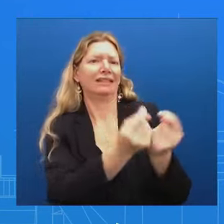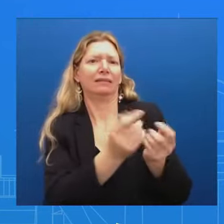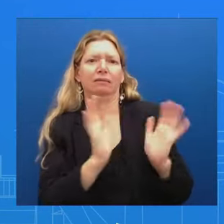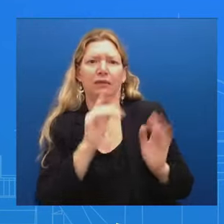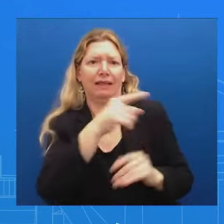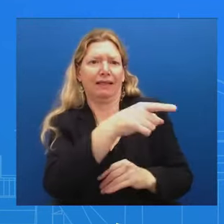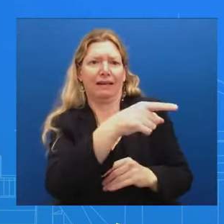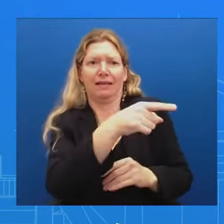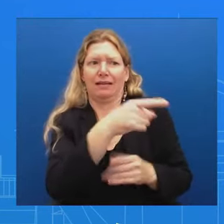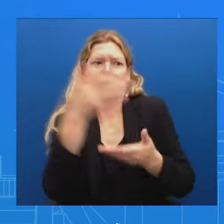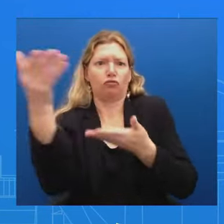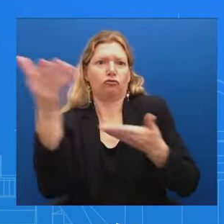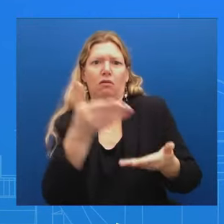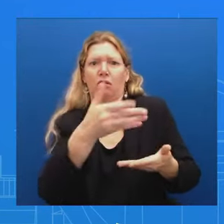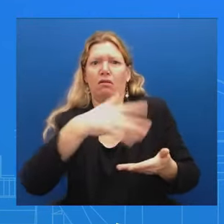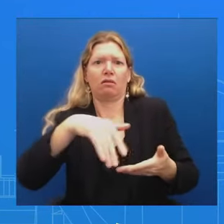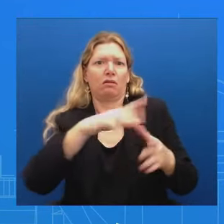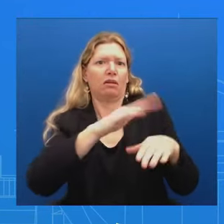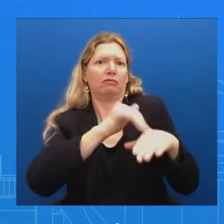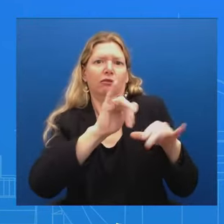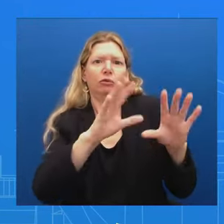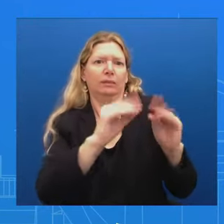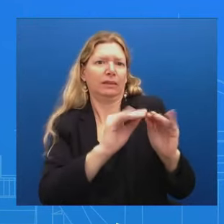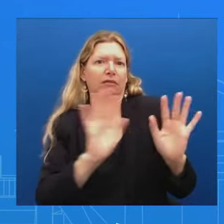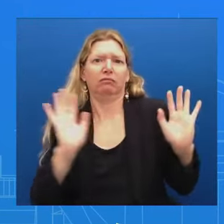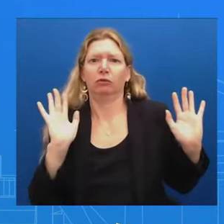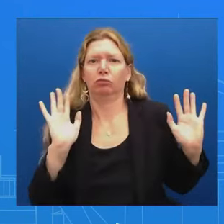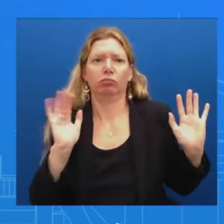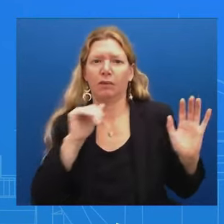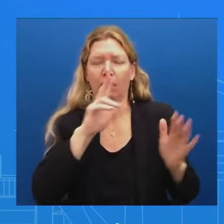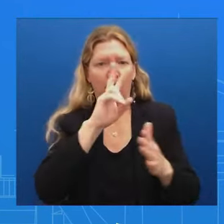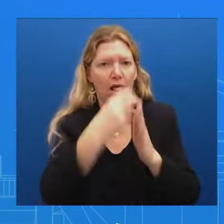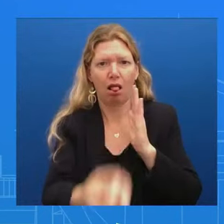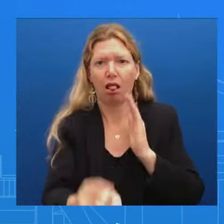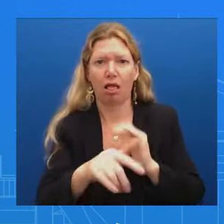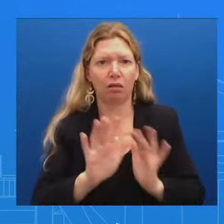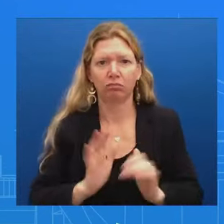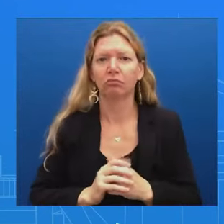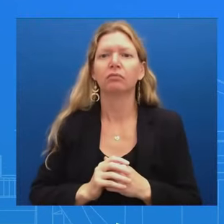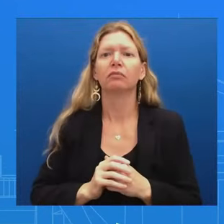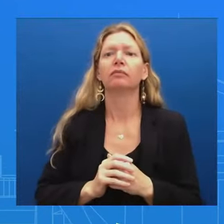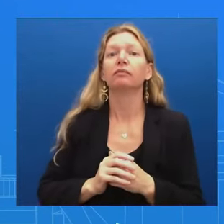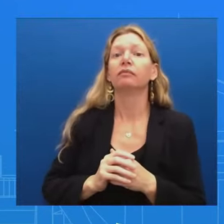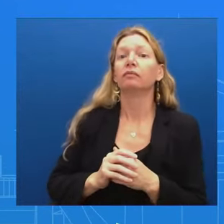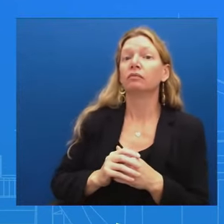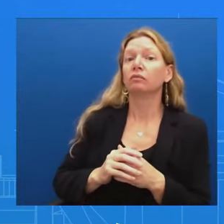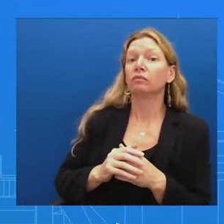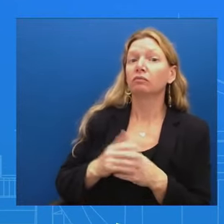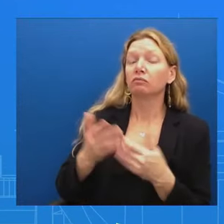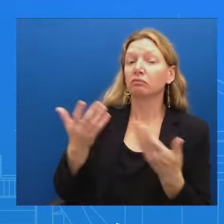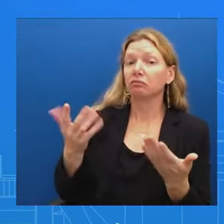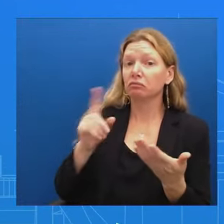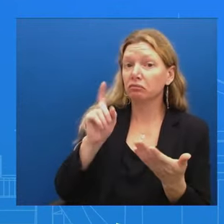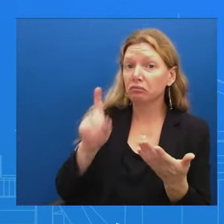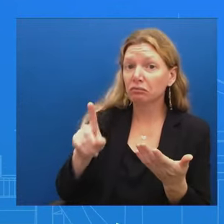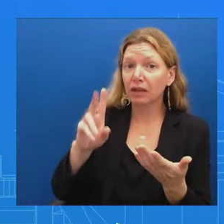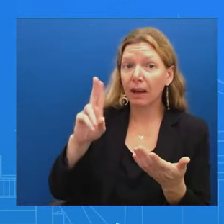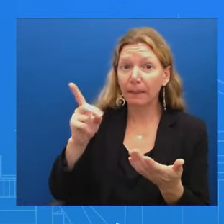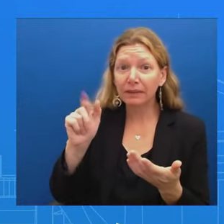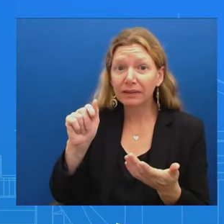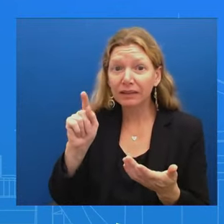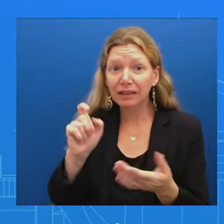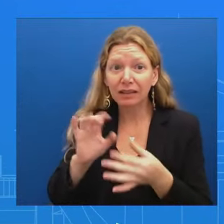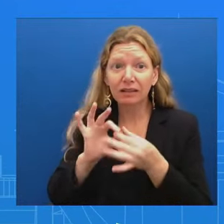updates on when the President's physical might be taking place? So he will have a physical When we